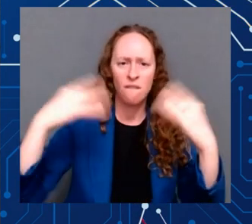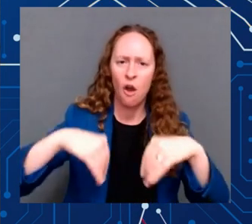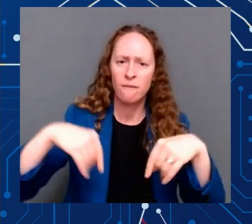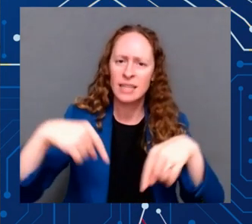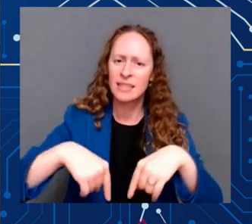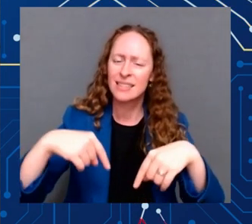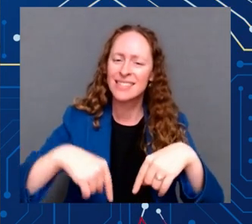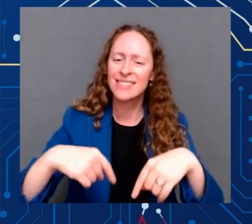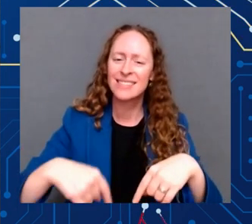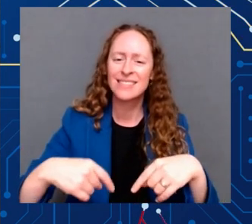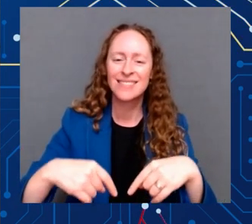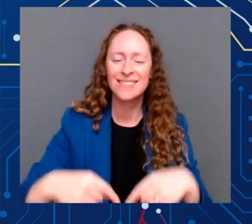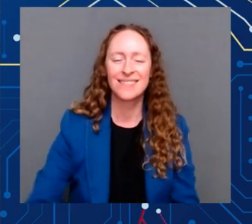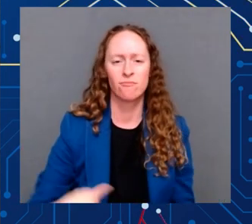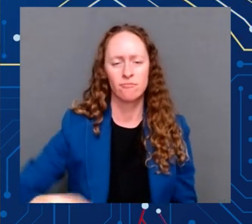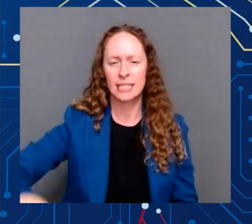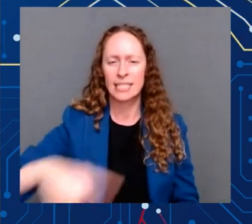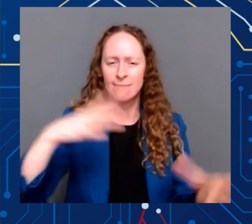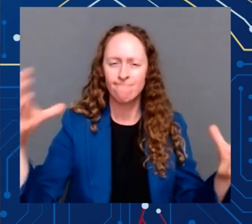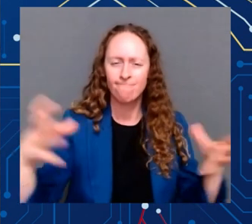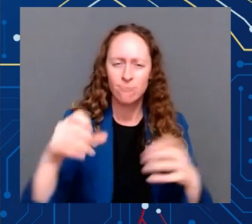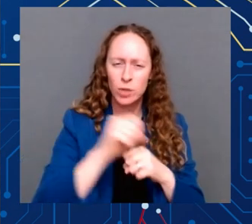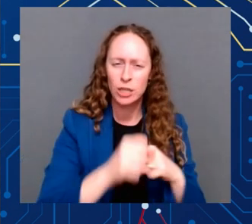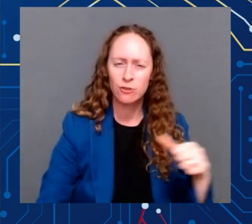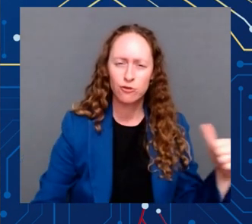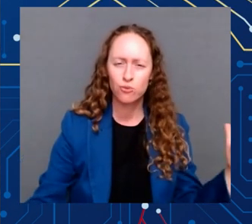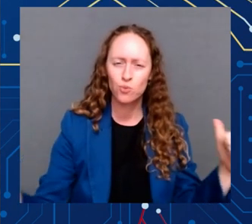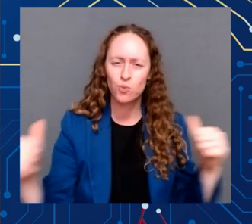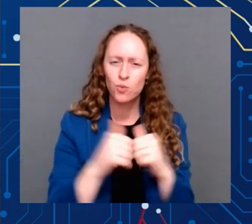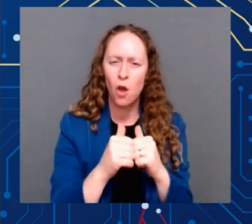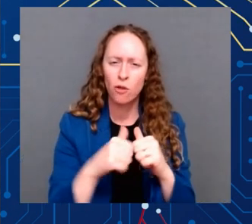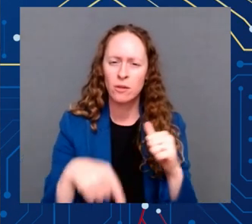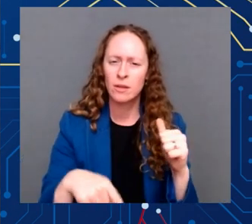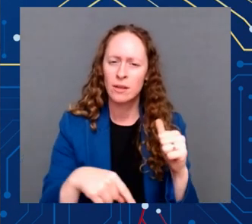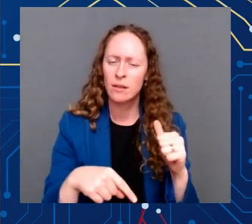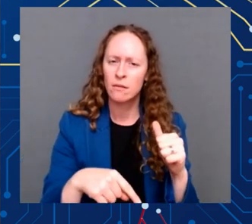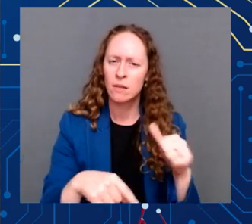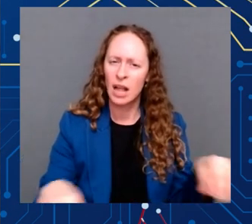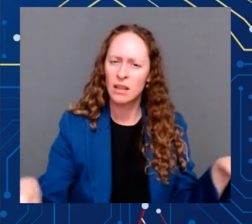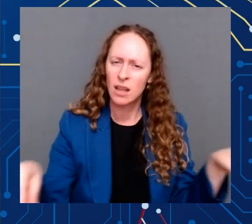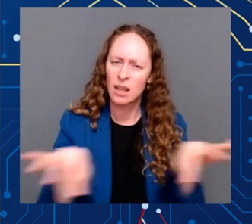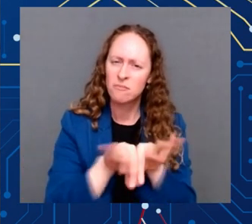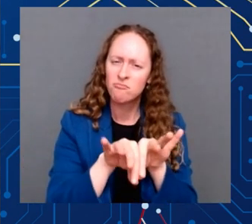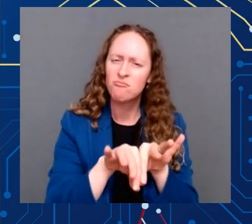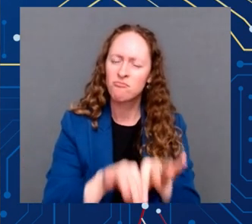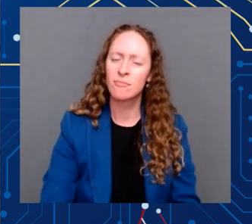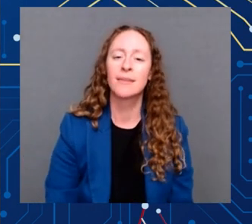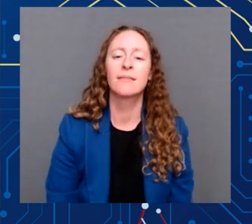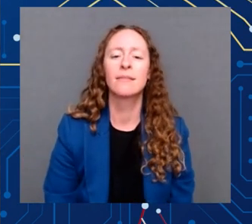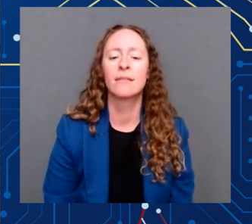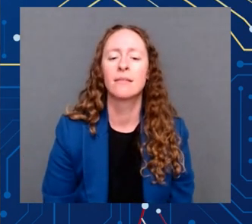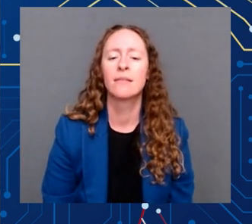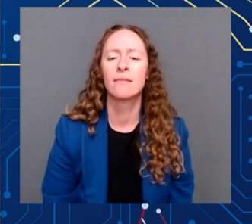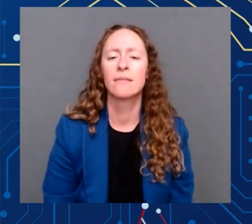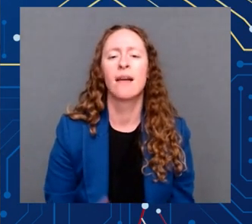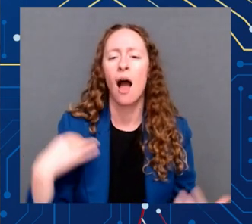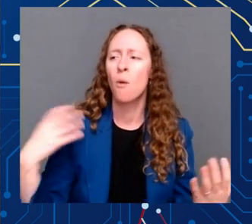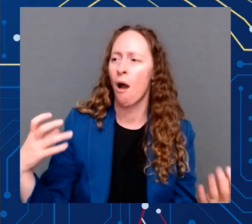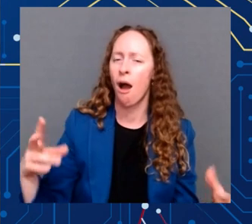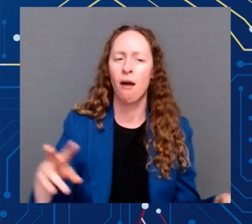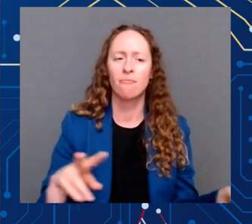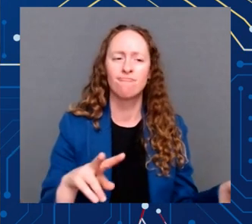also want to acknowledge something else. Look at the people here today. You come from all different backgrounds